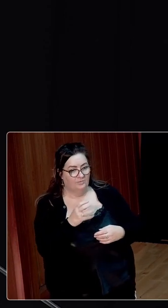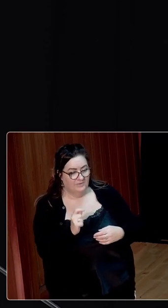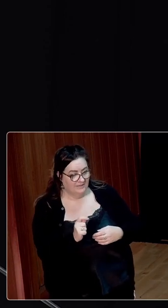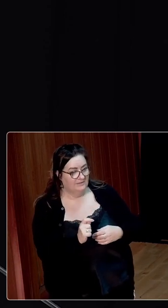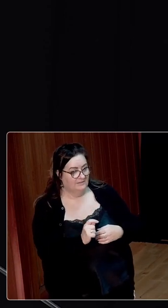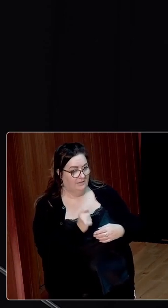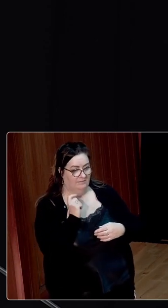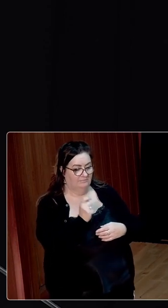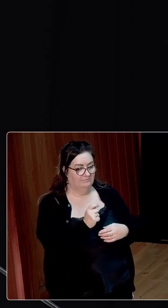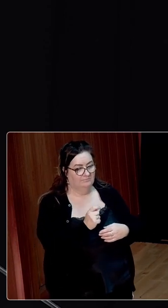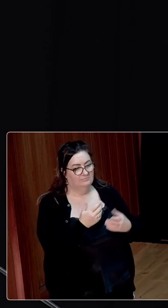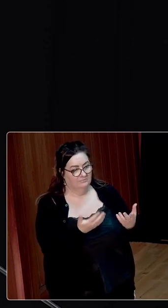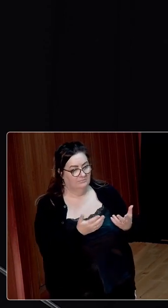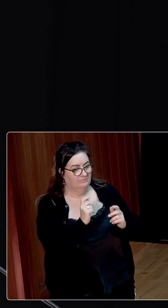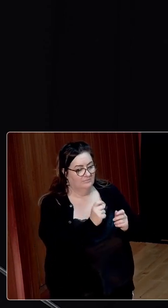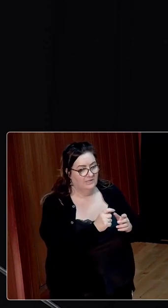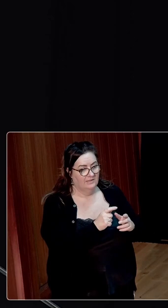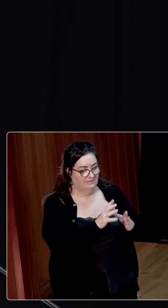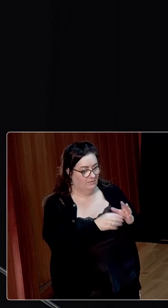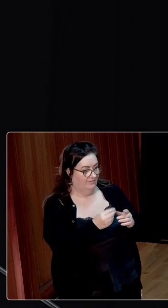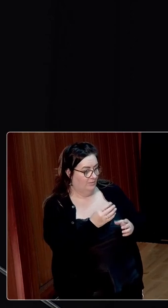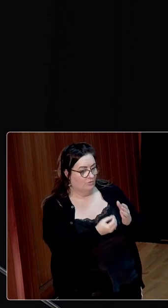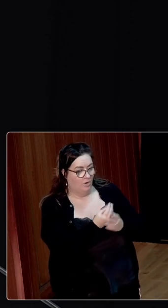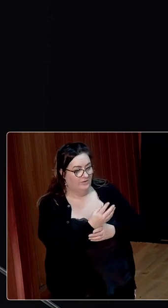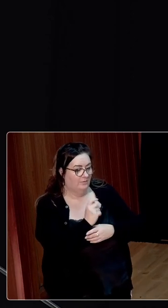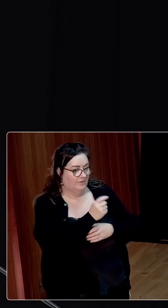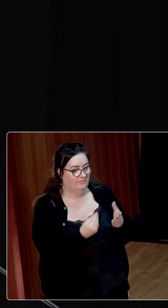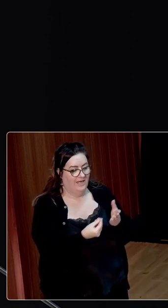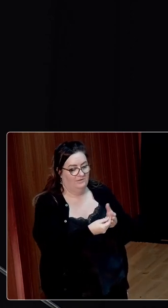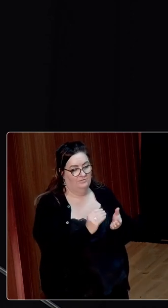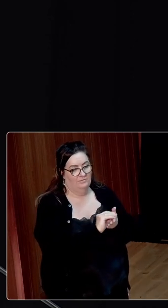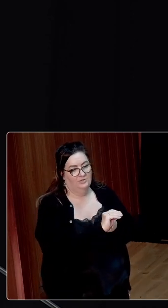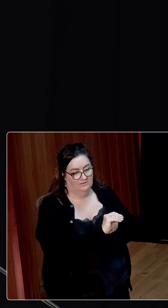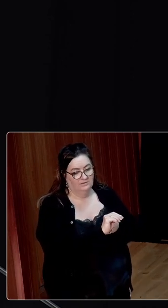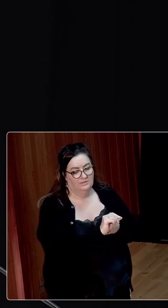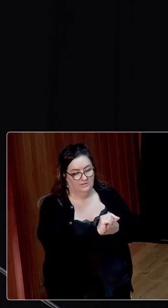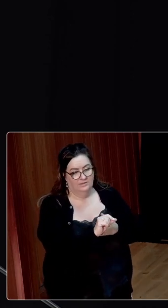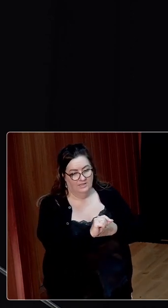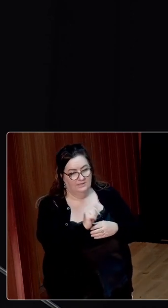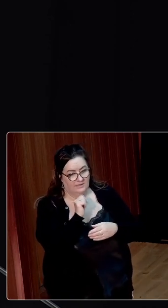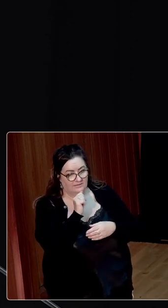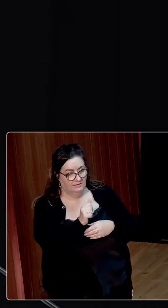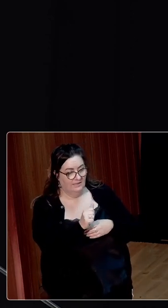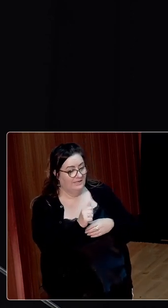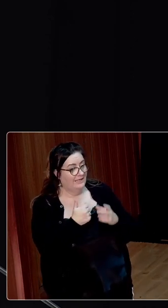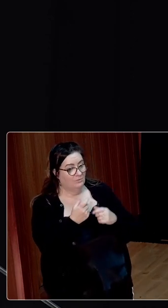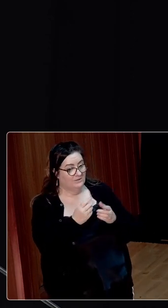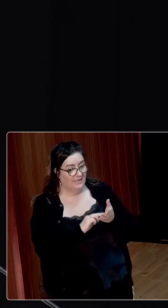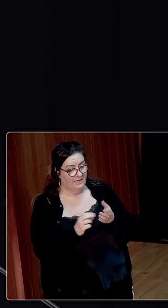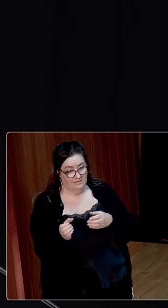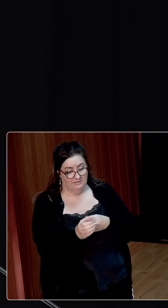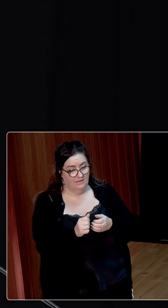on sugar and tobacco. And relief was offered on rates in proportion to the amount of non-family labour used on